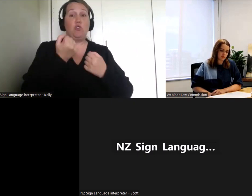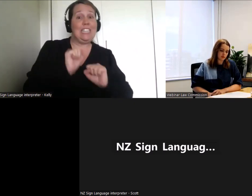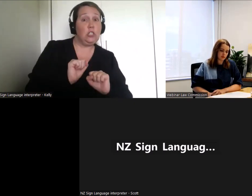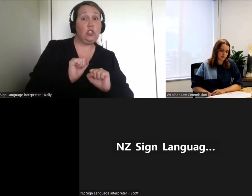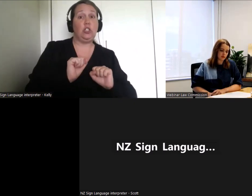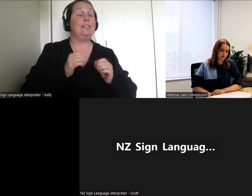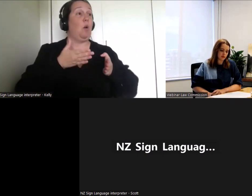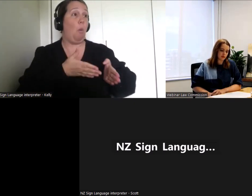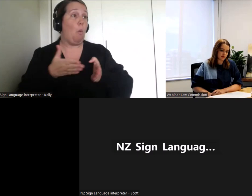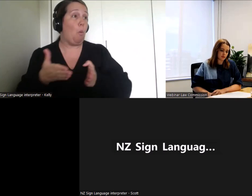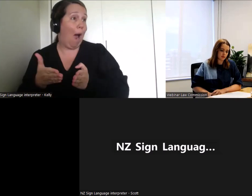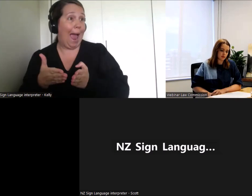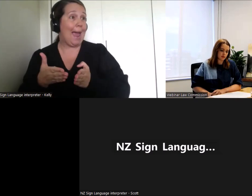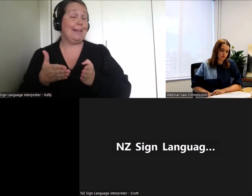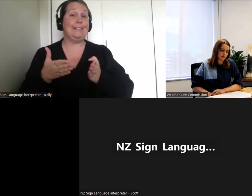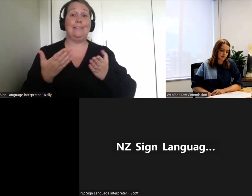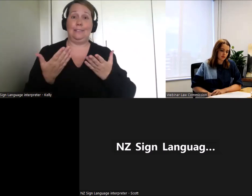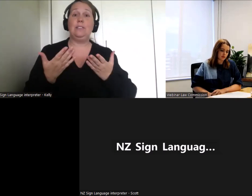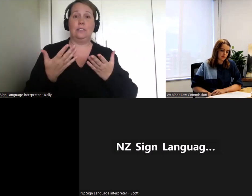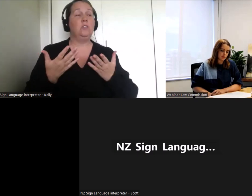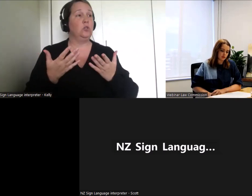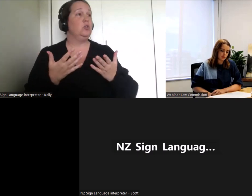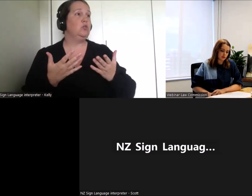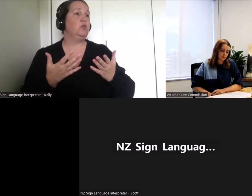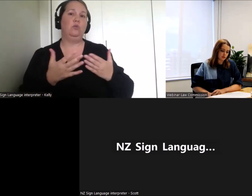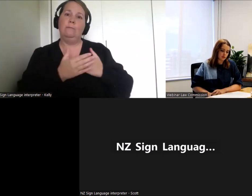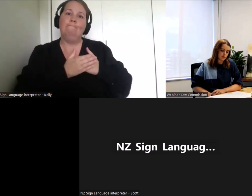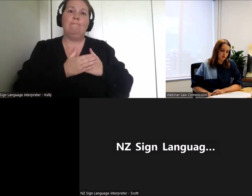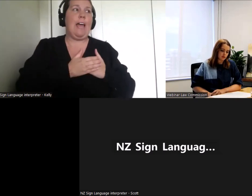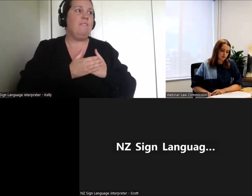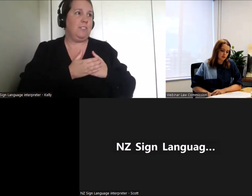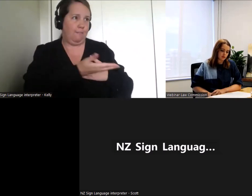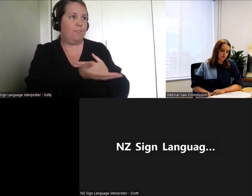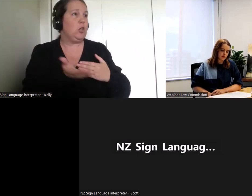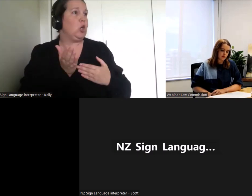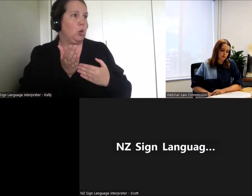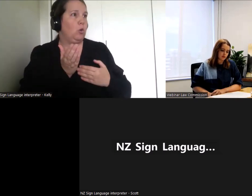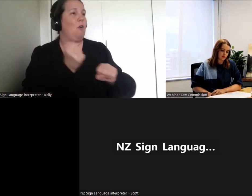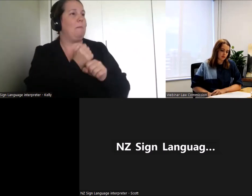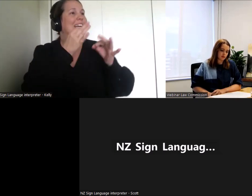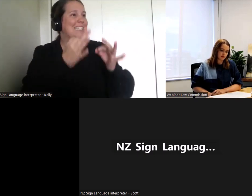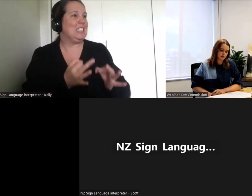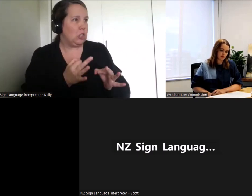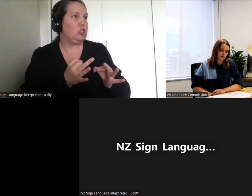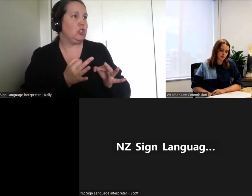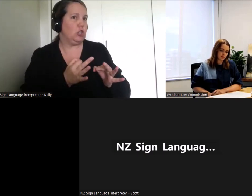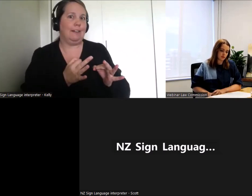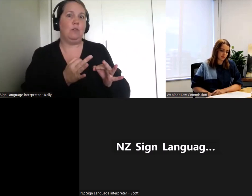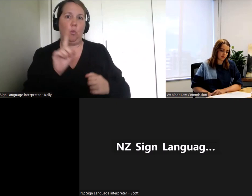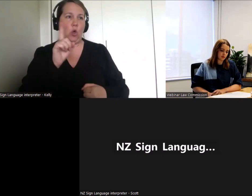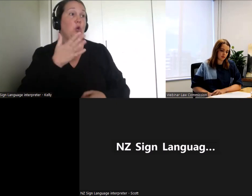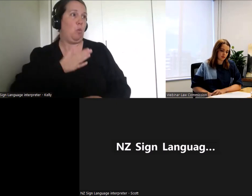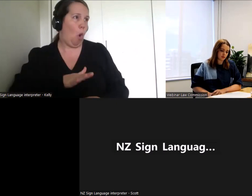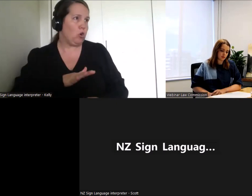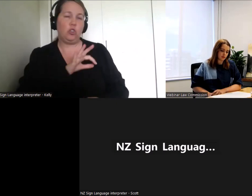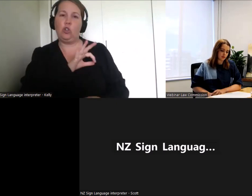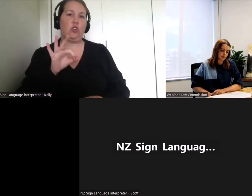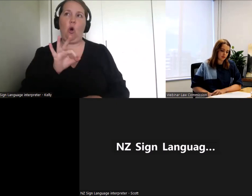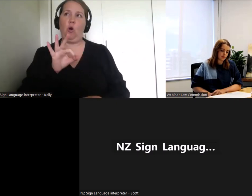worked, what other work, what other safeguards might work. It's quite difficult to ask those questions